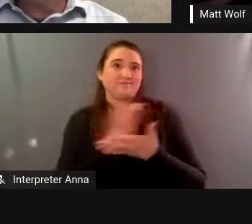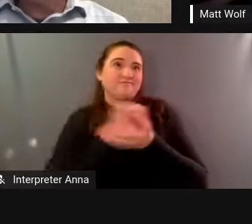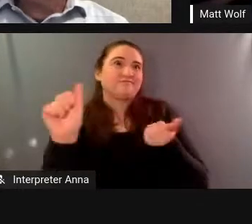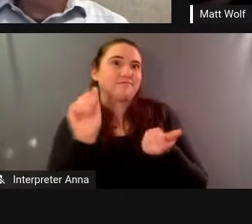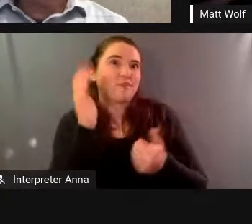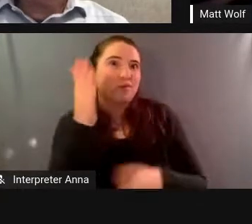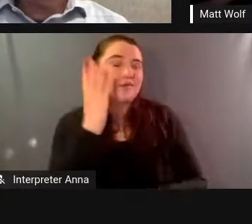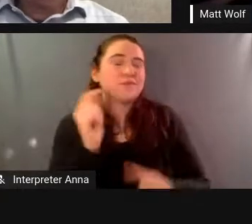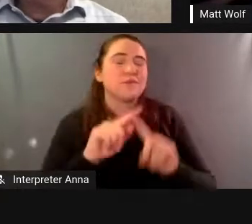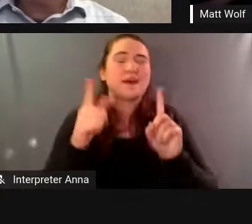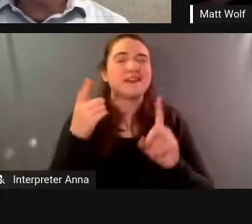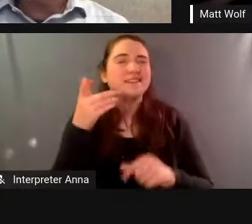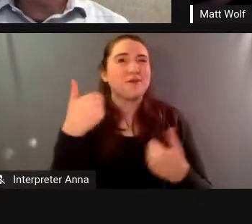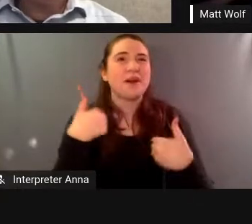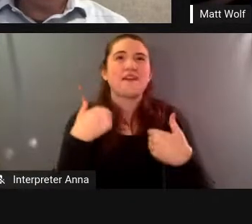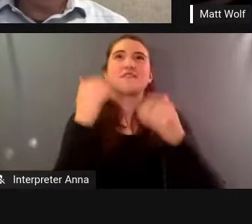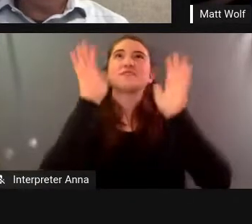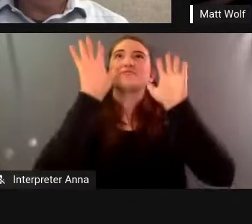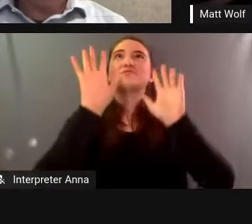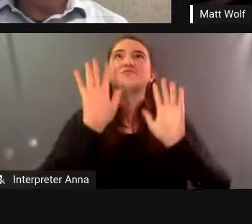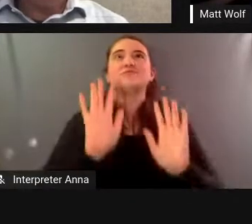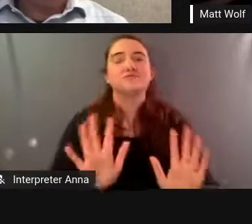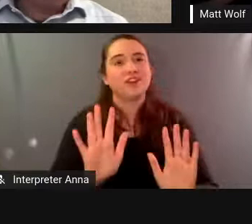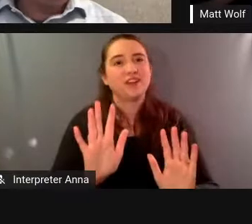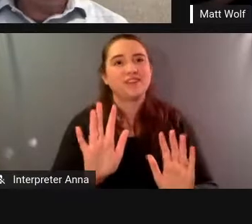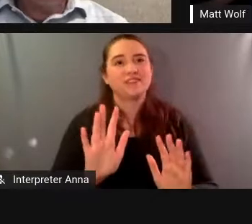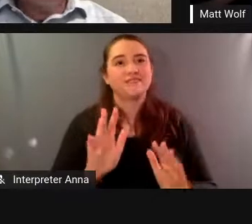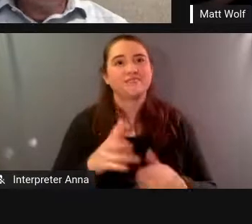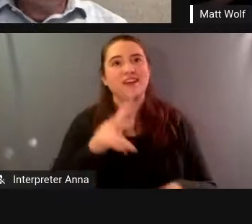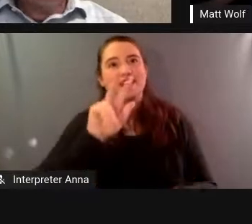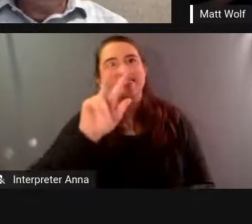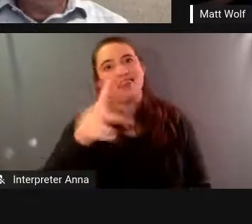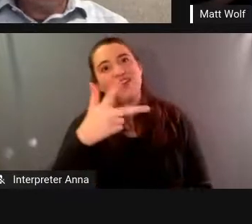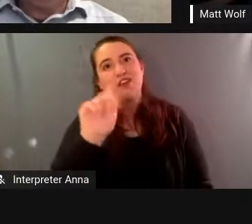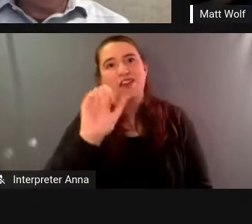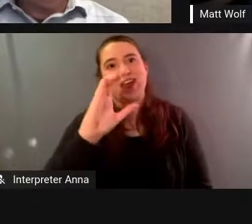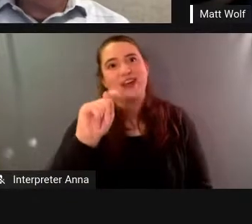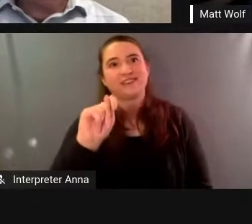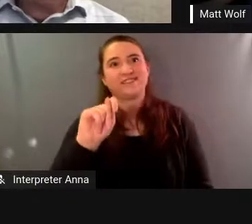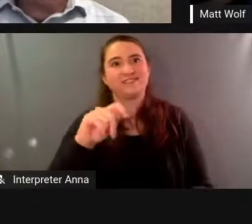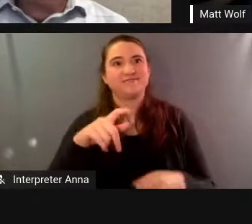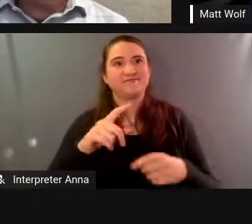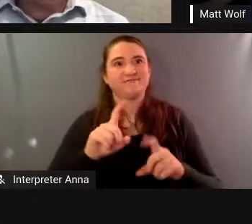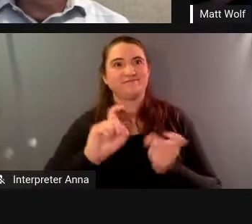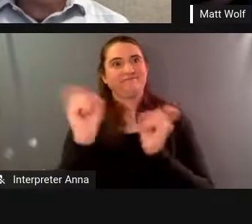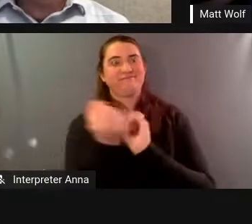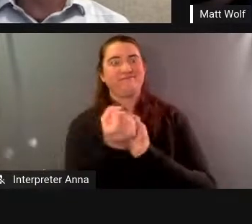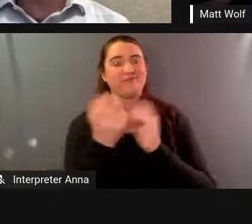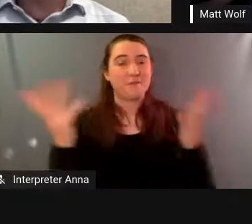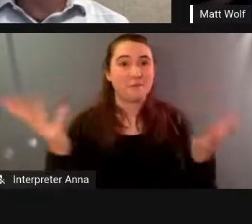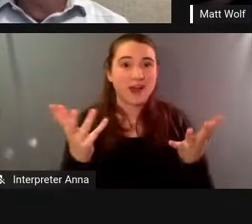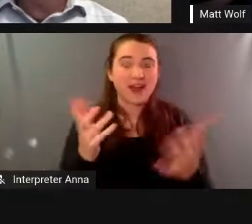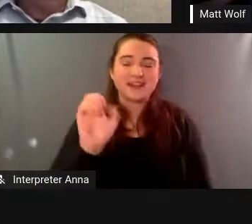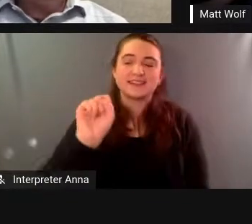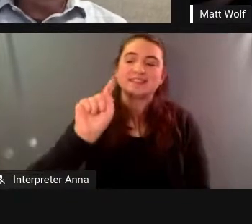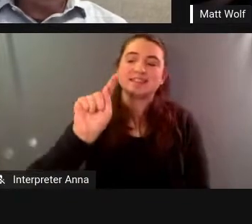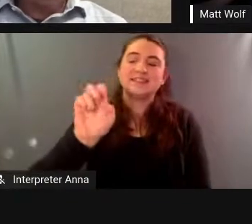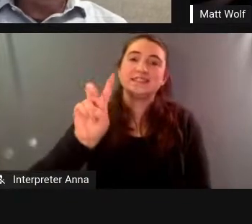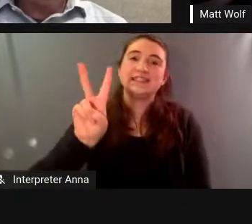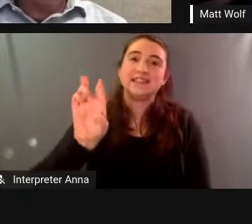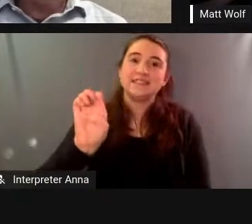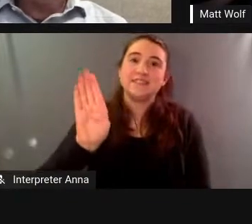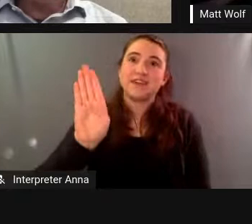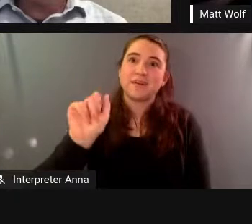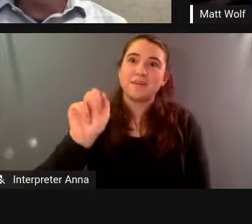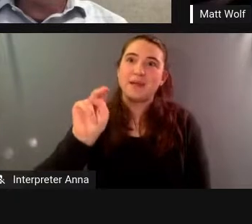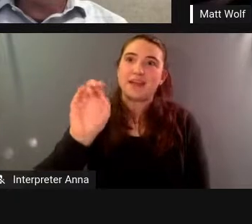third act twists of any film i've seen in recent years which is that steve bannon kind of